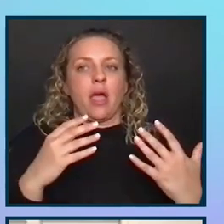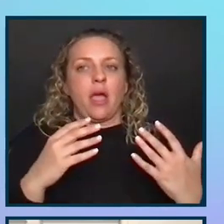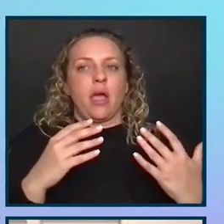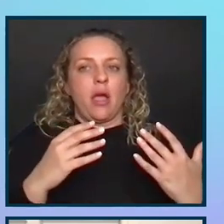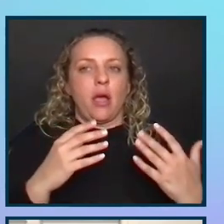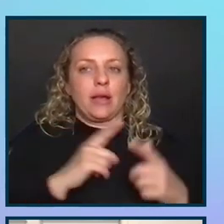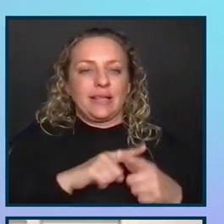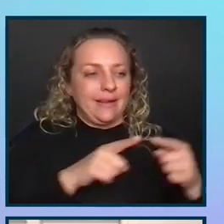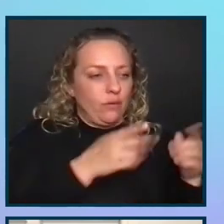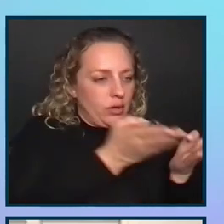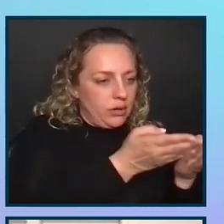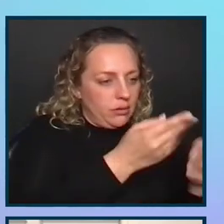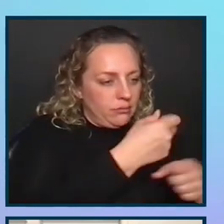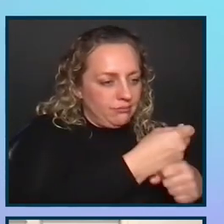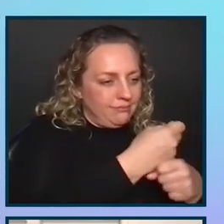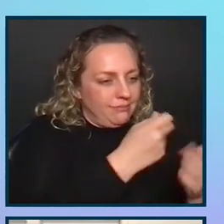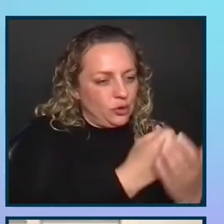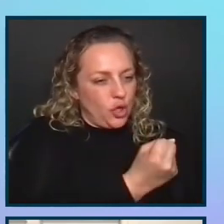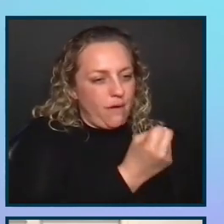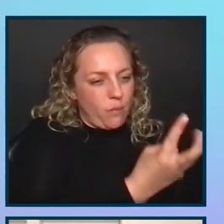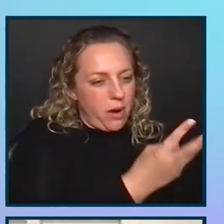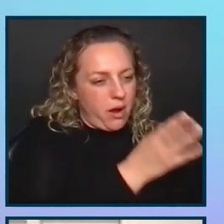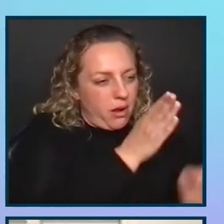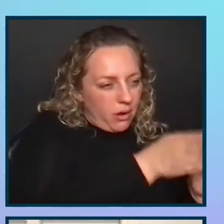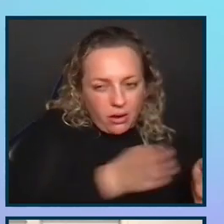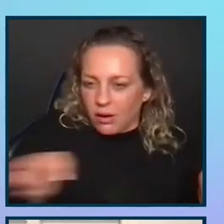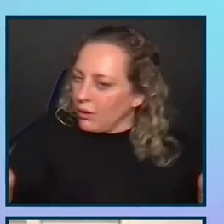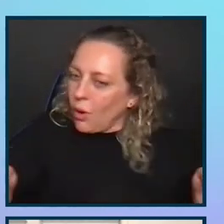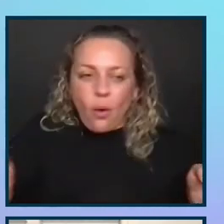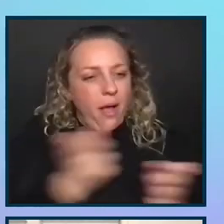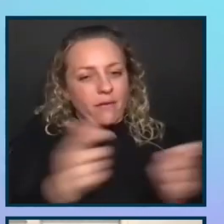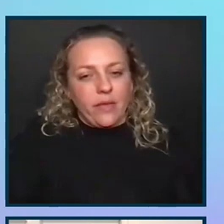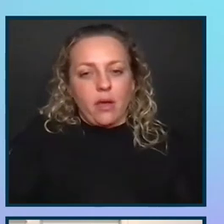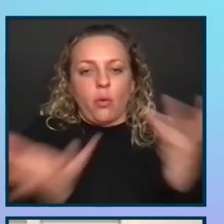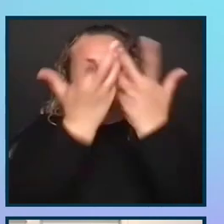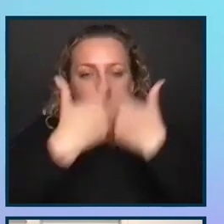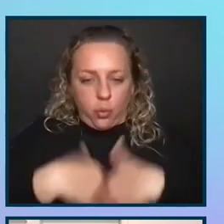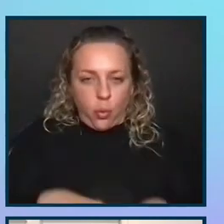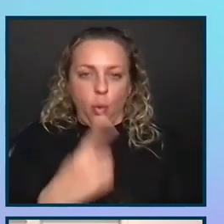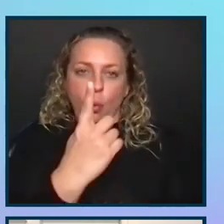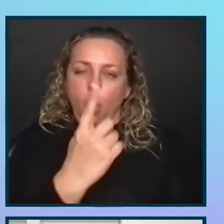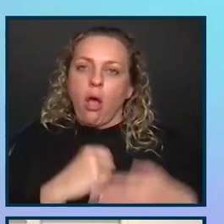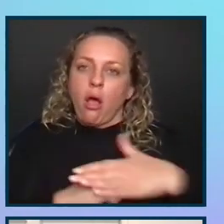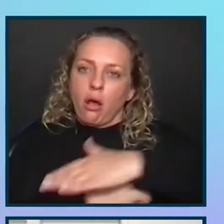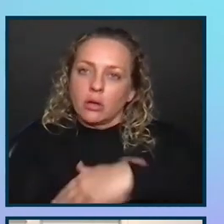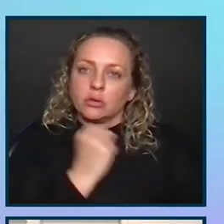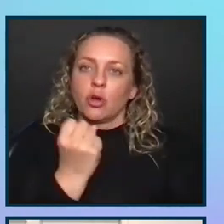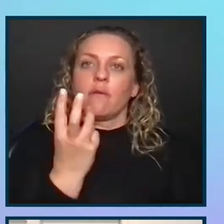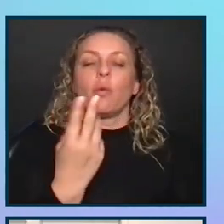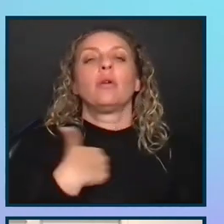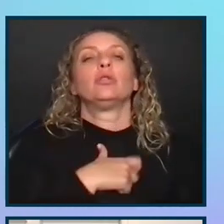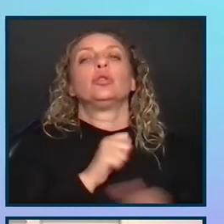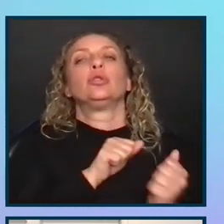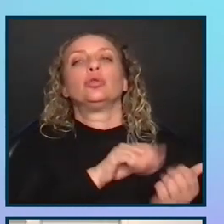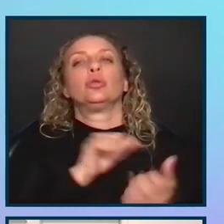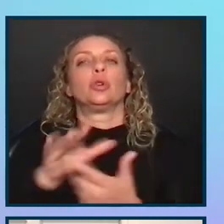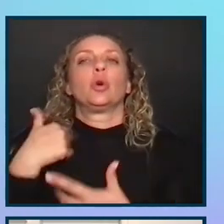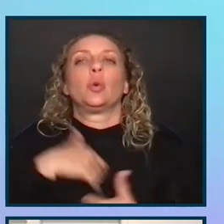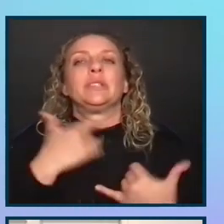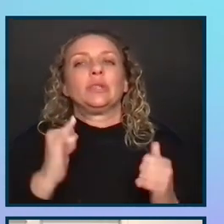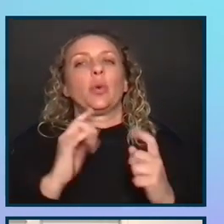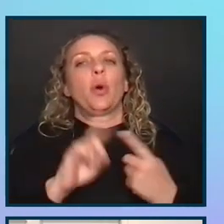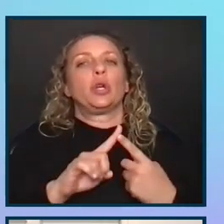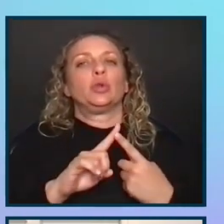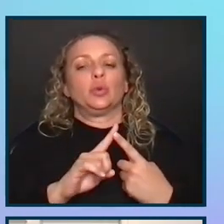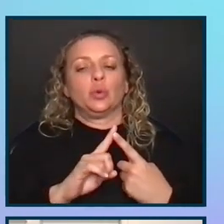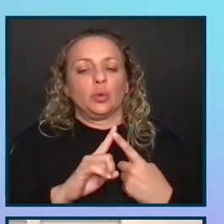individual products. And so a lot of things stream into Experience Platform. So we, as a strategy, we definitely still wanted